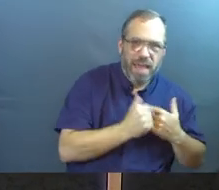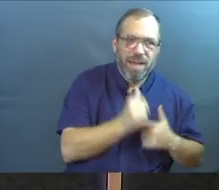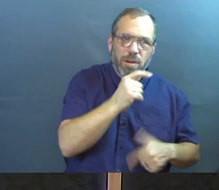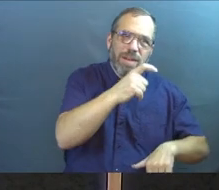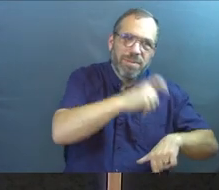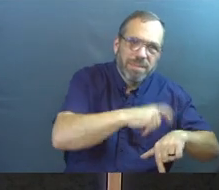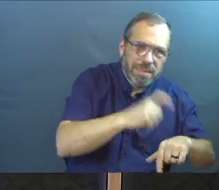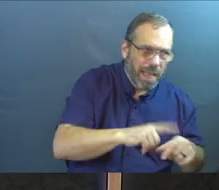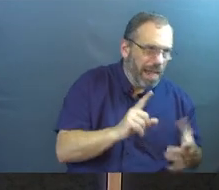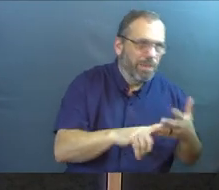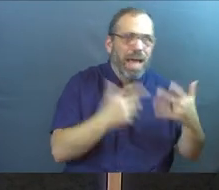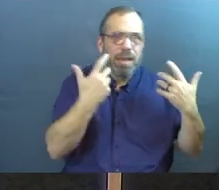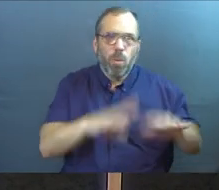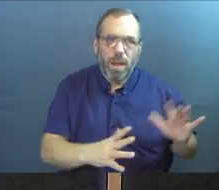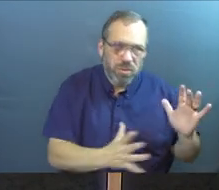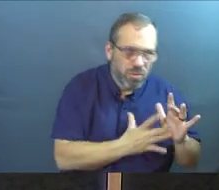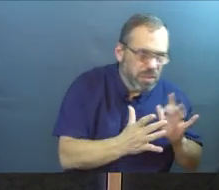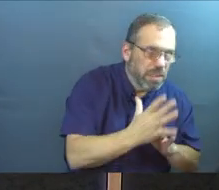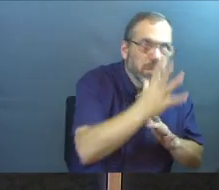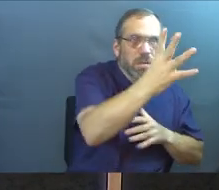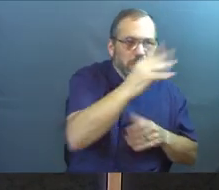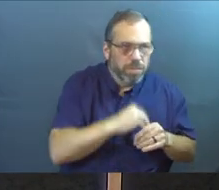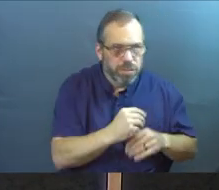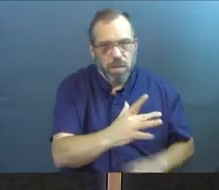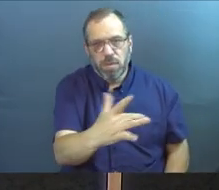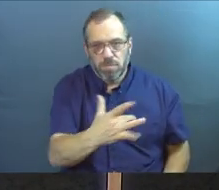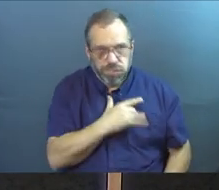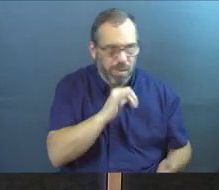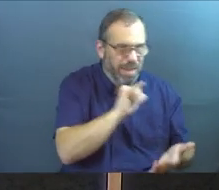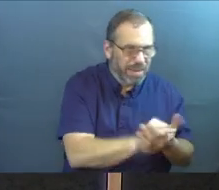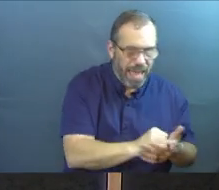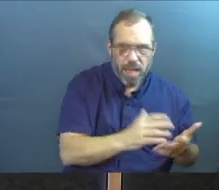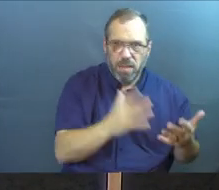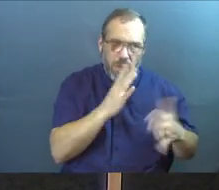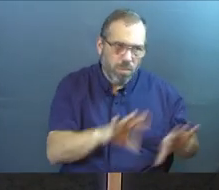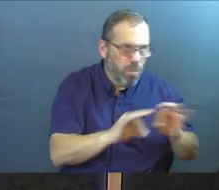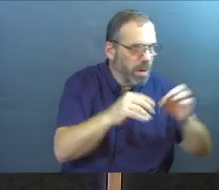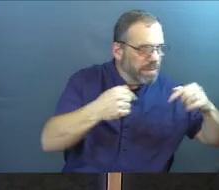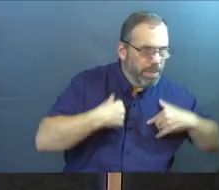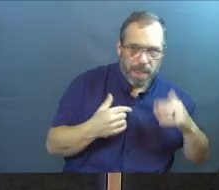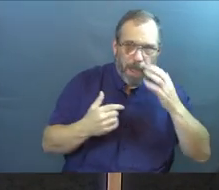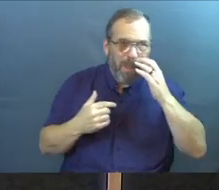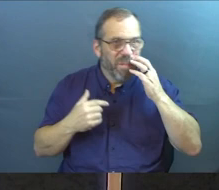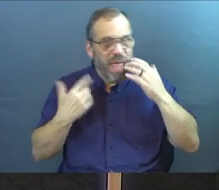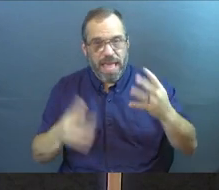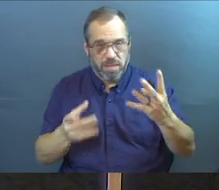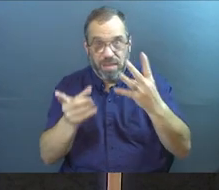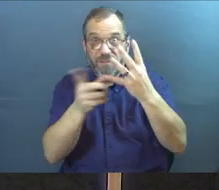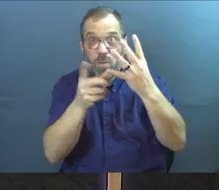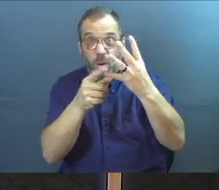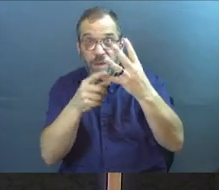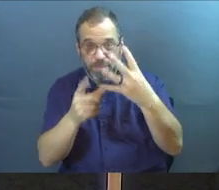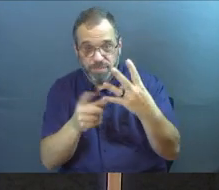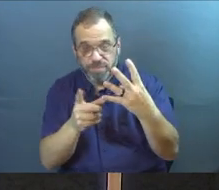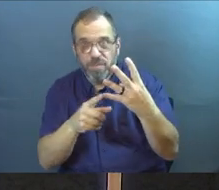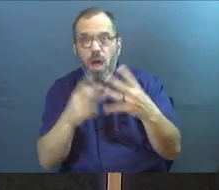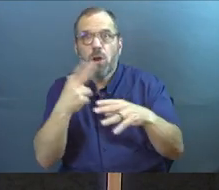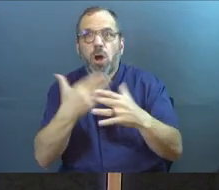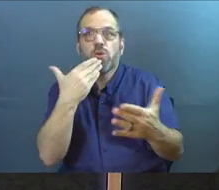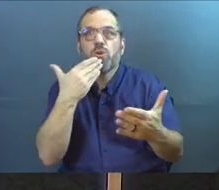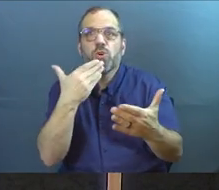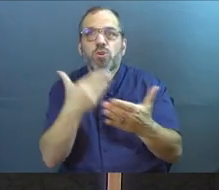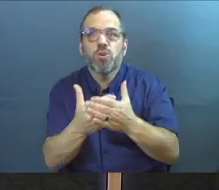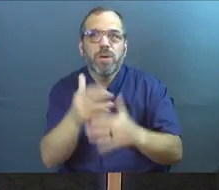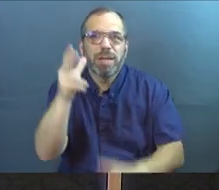don't have time. I don't want Jesus to come in and to speak to that thing that is so important to me. And the fourth kind of seed is he calls it a